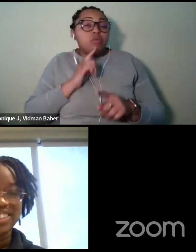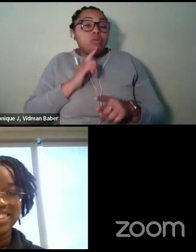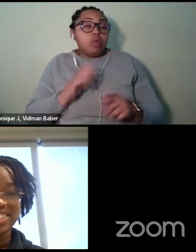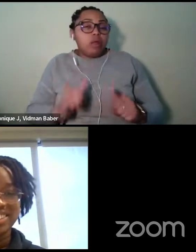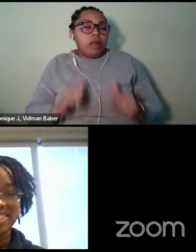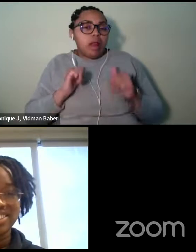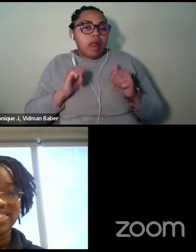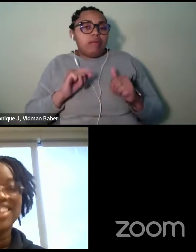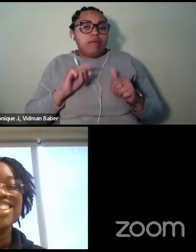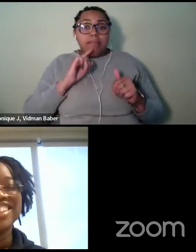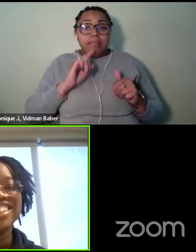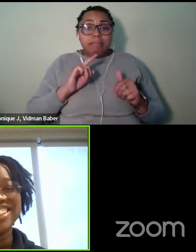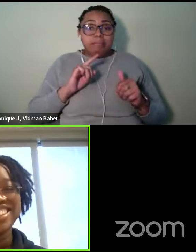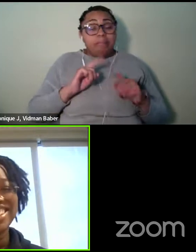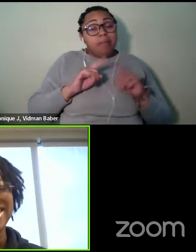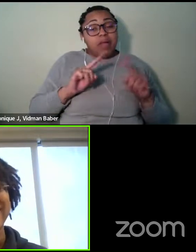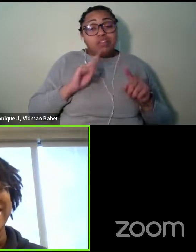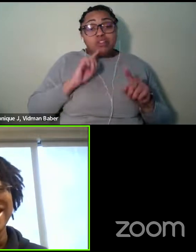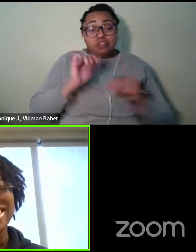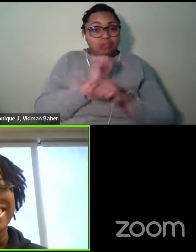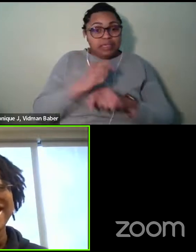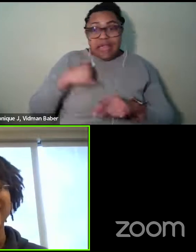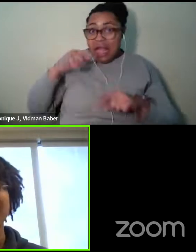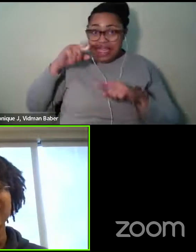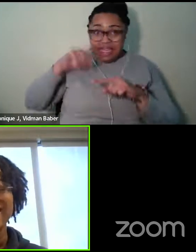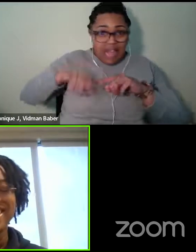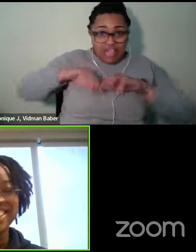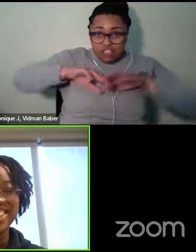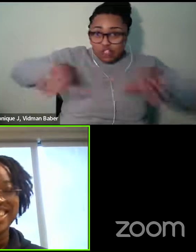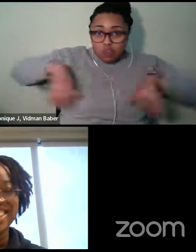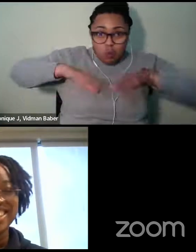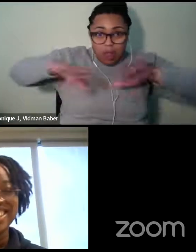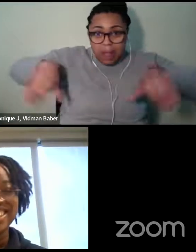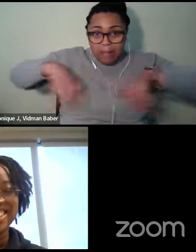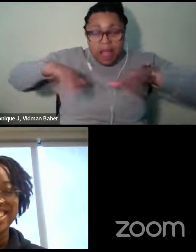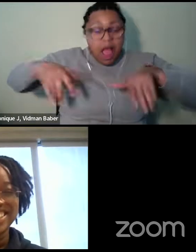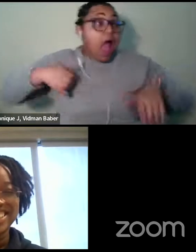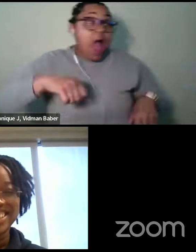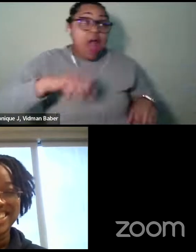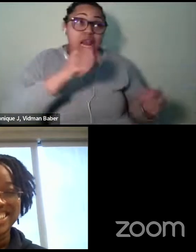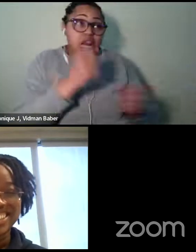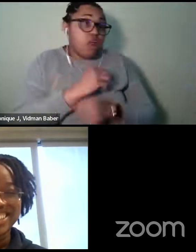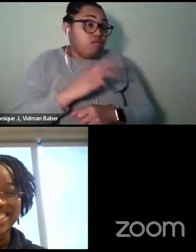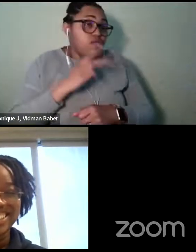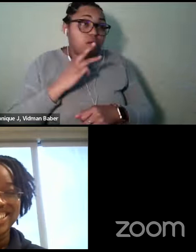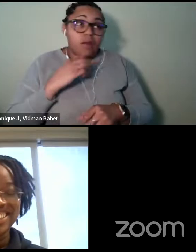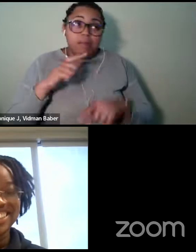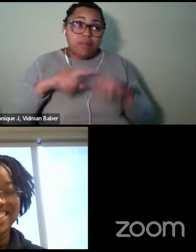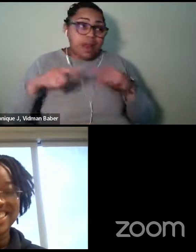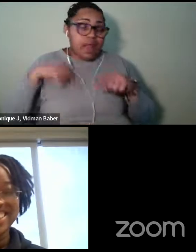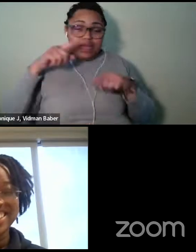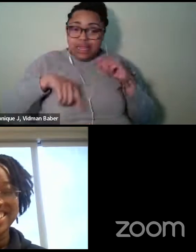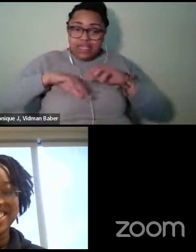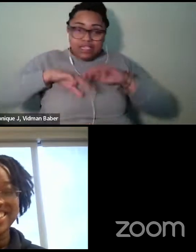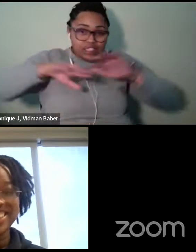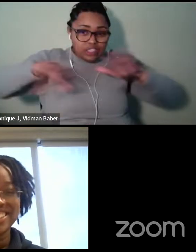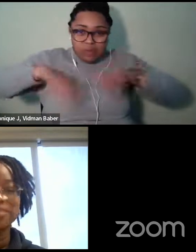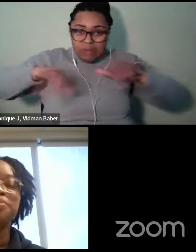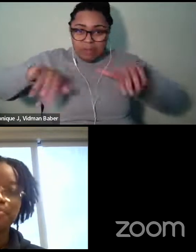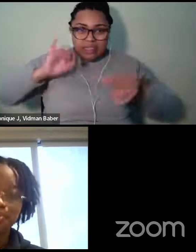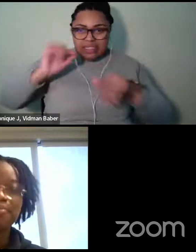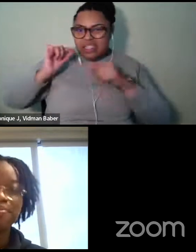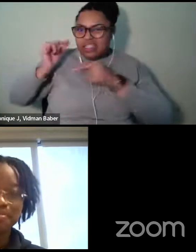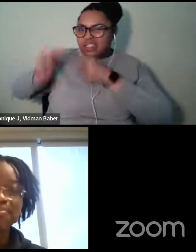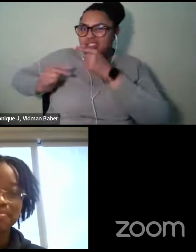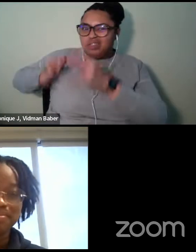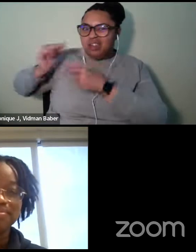can't swim, but, um, you know, I love water. I love it, but, I can't swim. I it's that generational kind